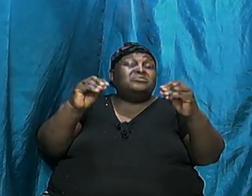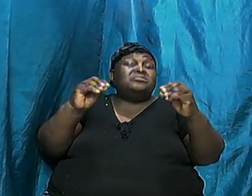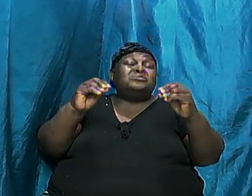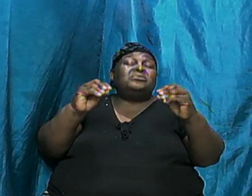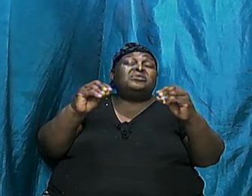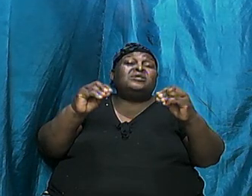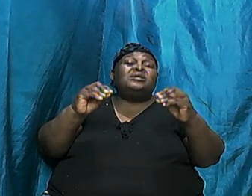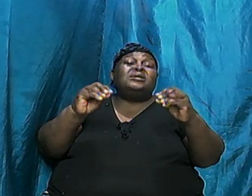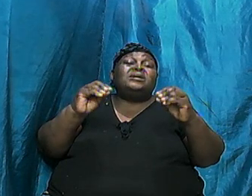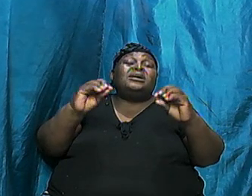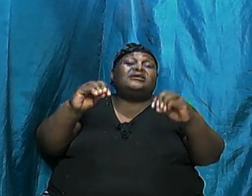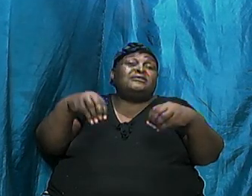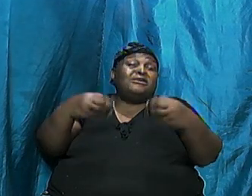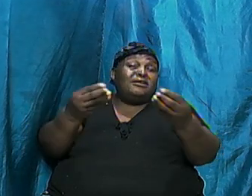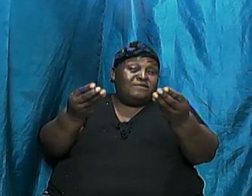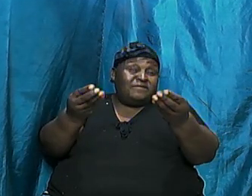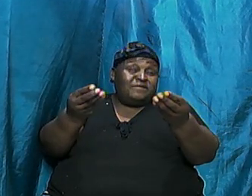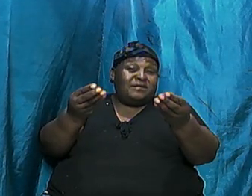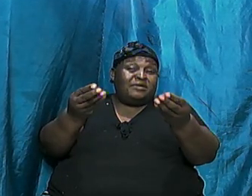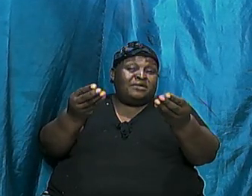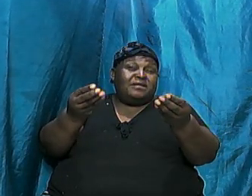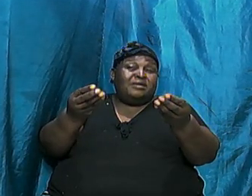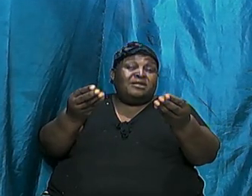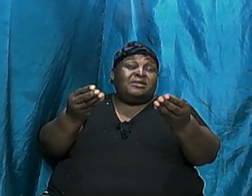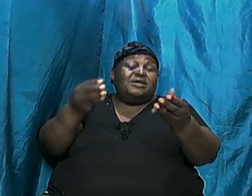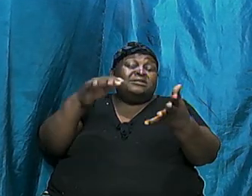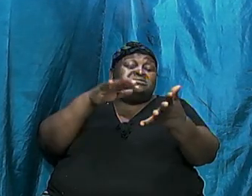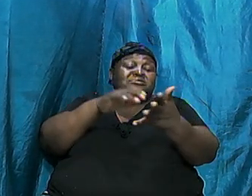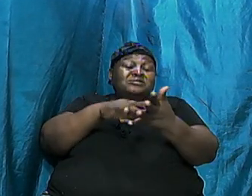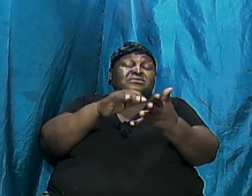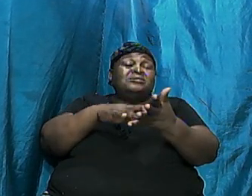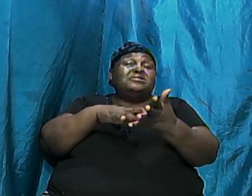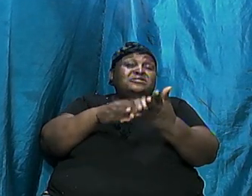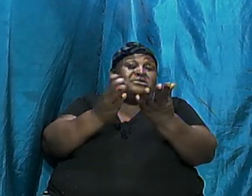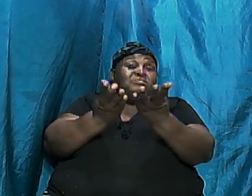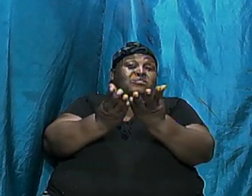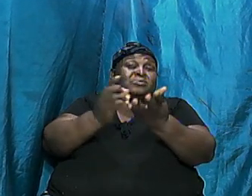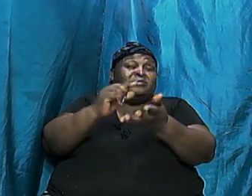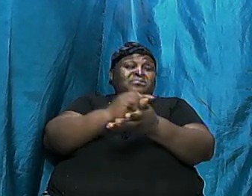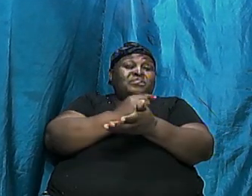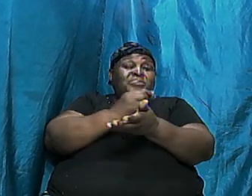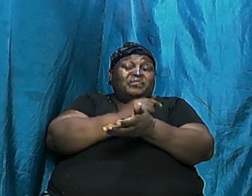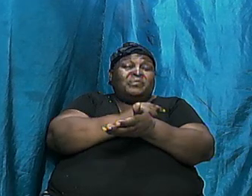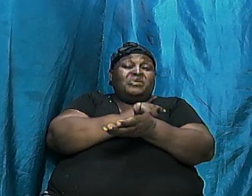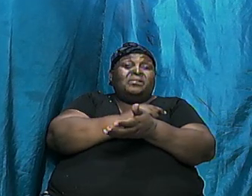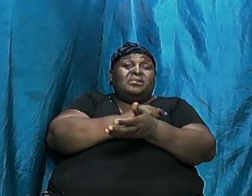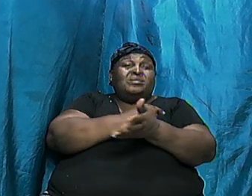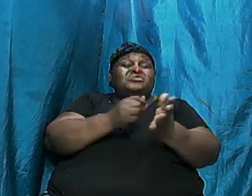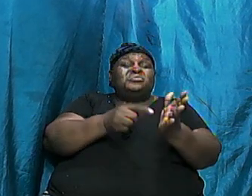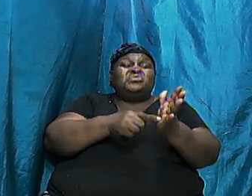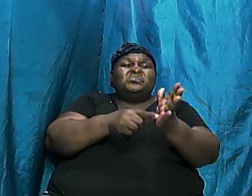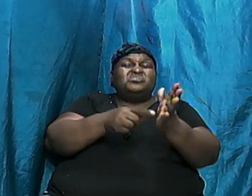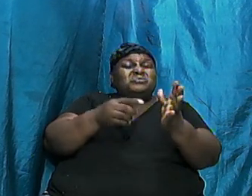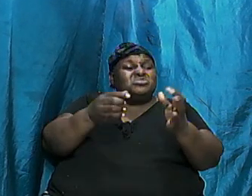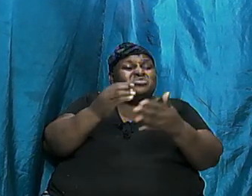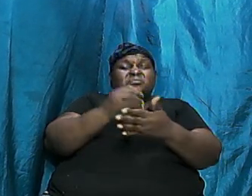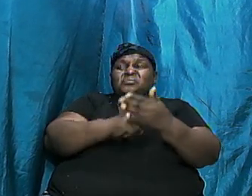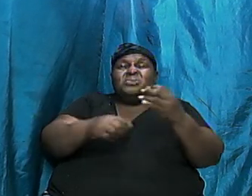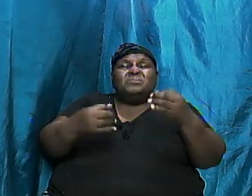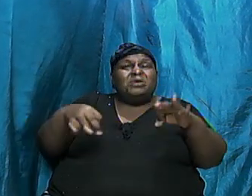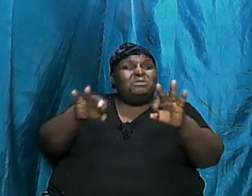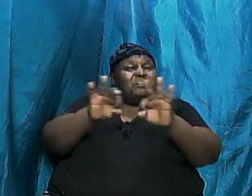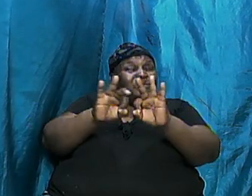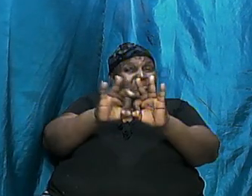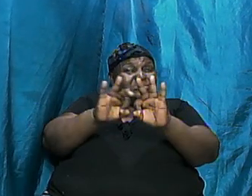survey of the book of Genesis pointing out highlighting some critical events some